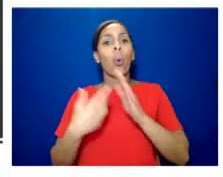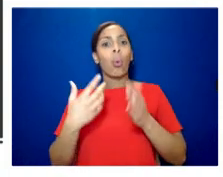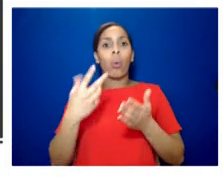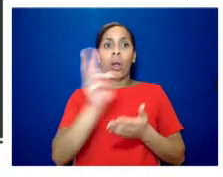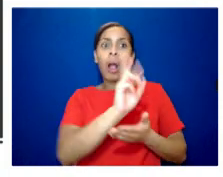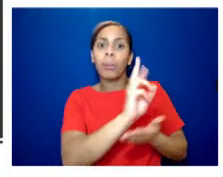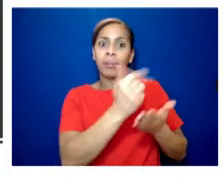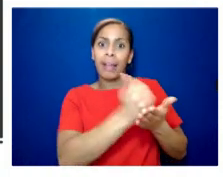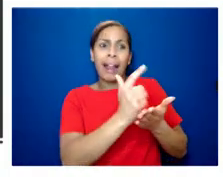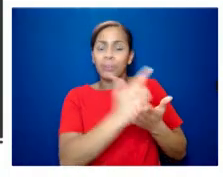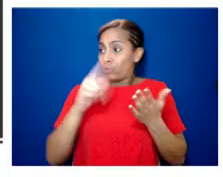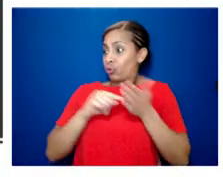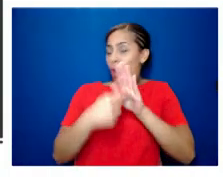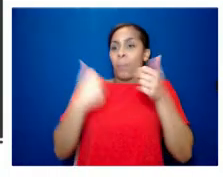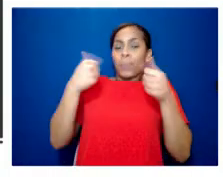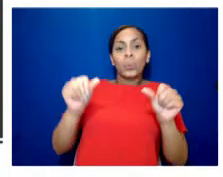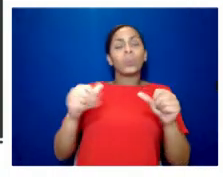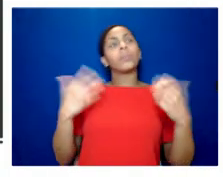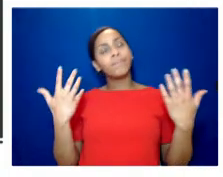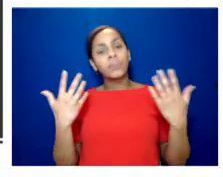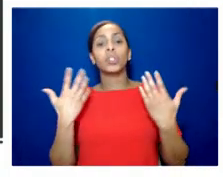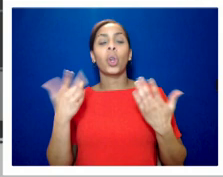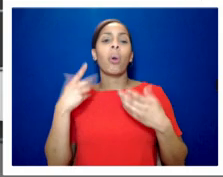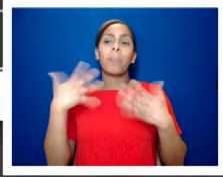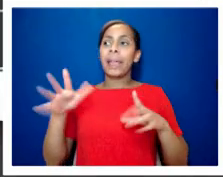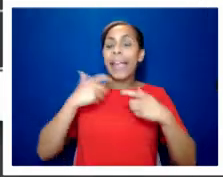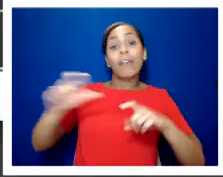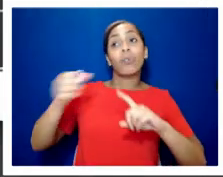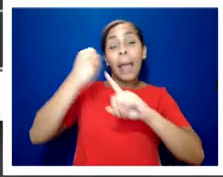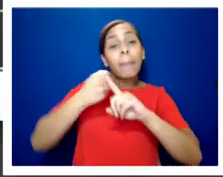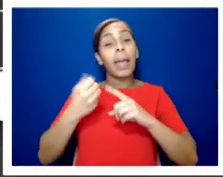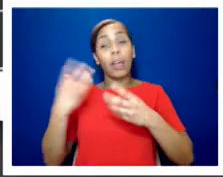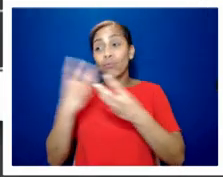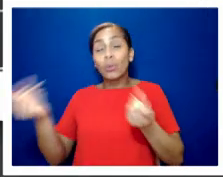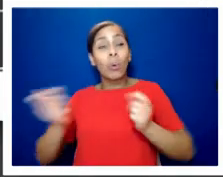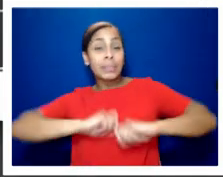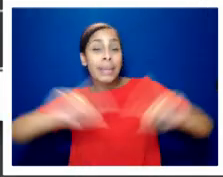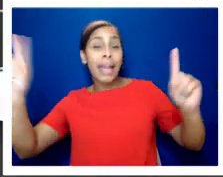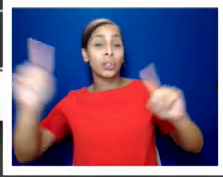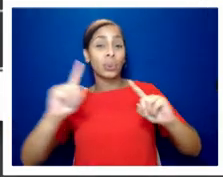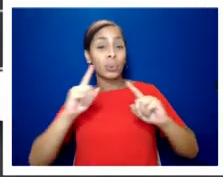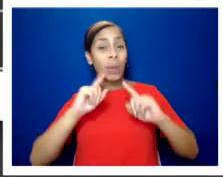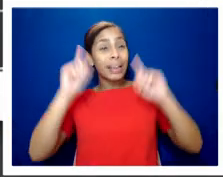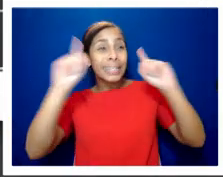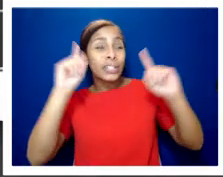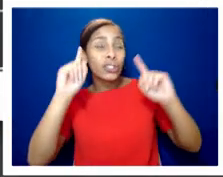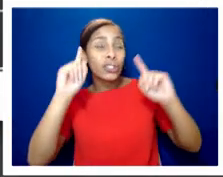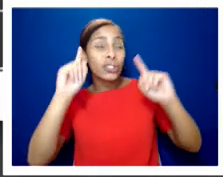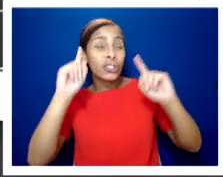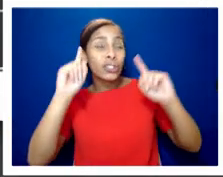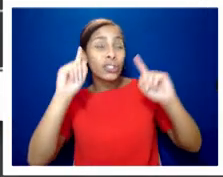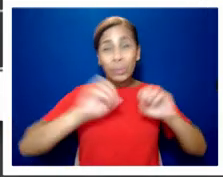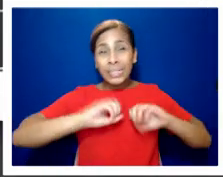so the campaign went ahead they sent the resources guide to head teachers and they offered to help them to implement it